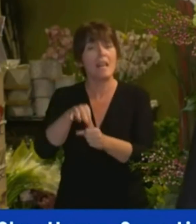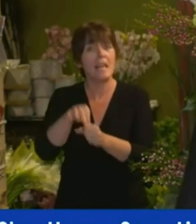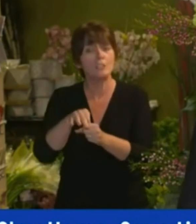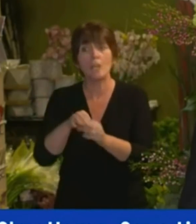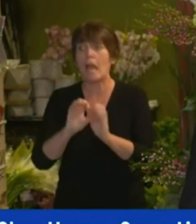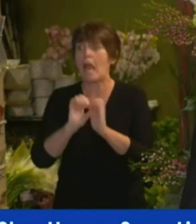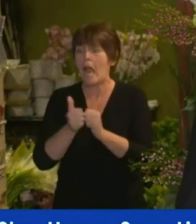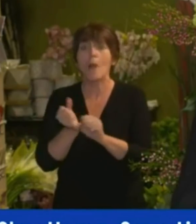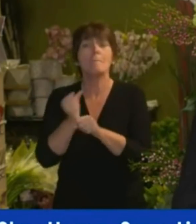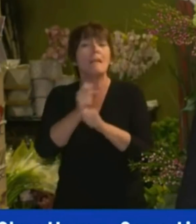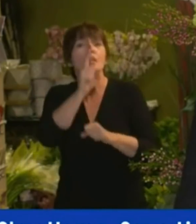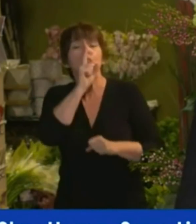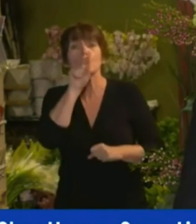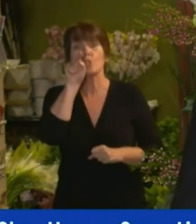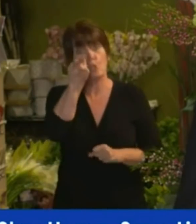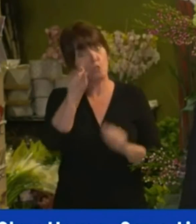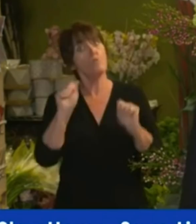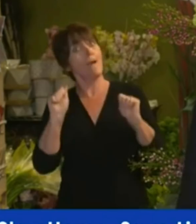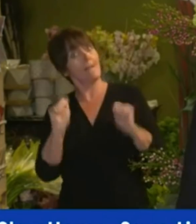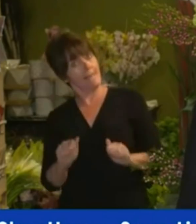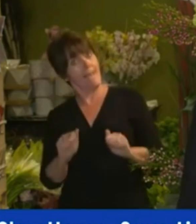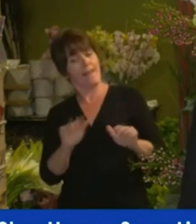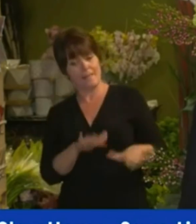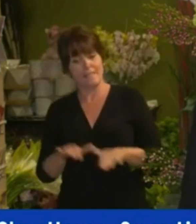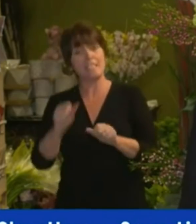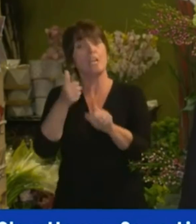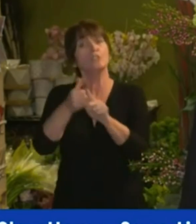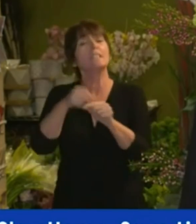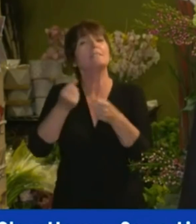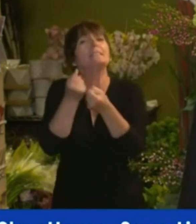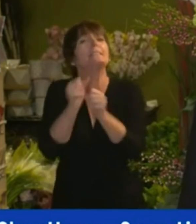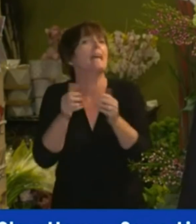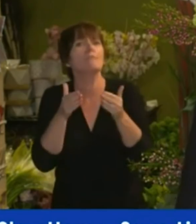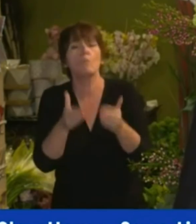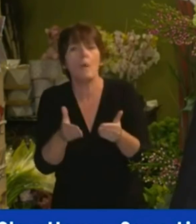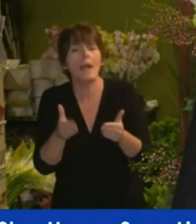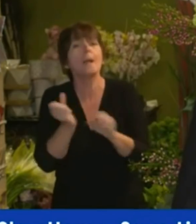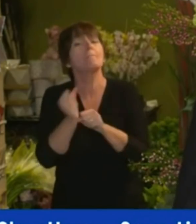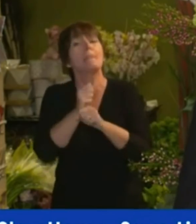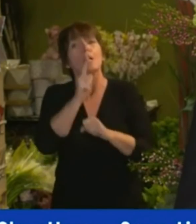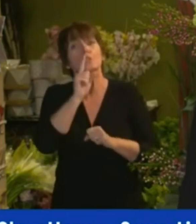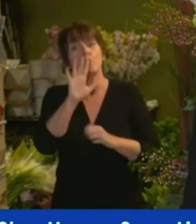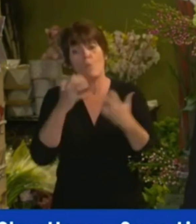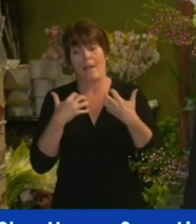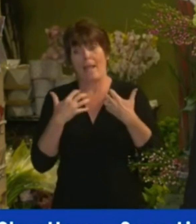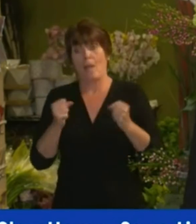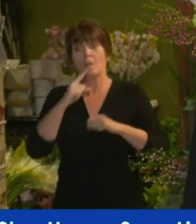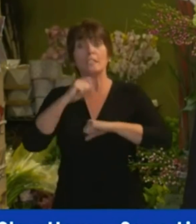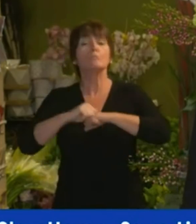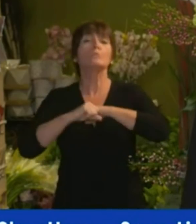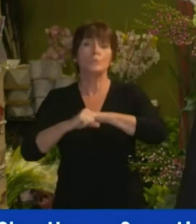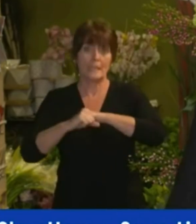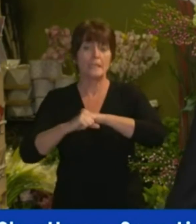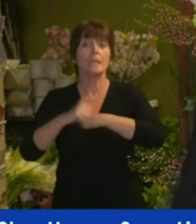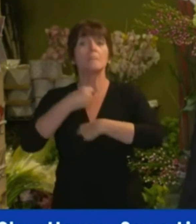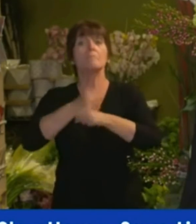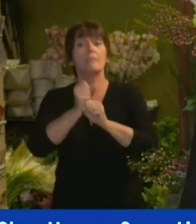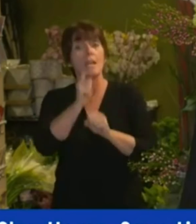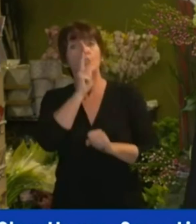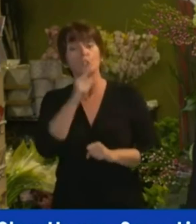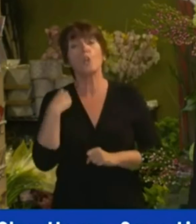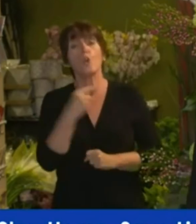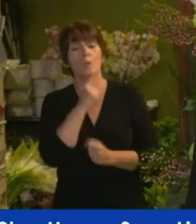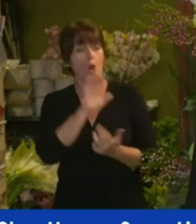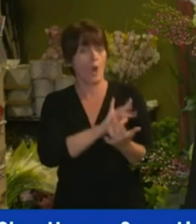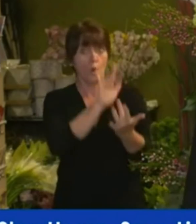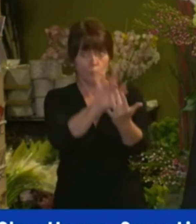terms of making sure that you can conduct yourself in a safe way and to make sure your health is protected and to make sure that we are